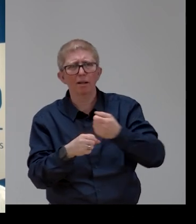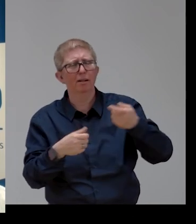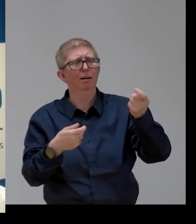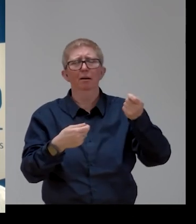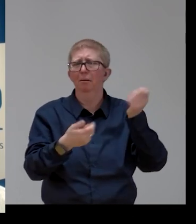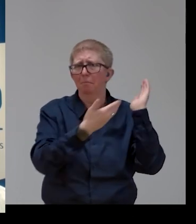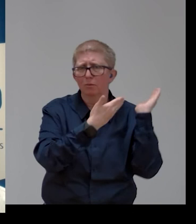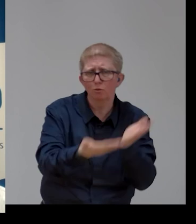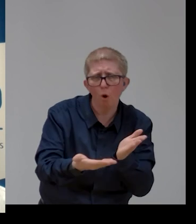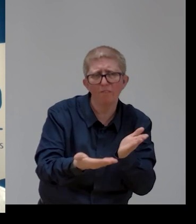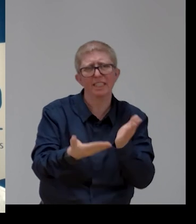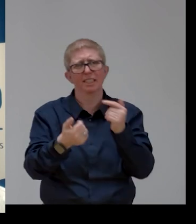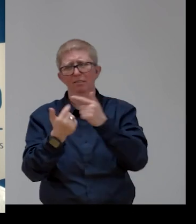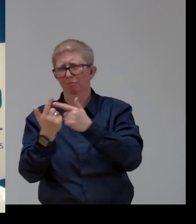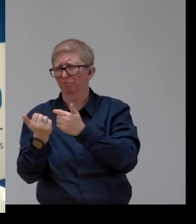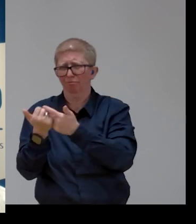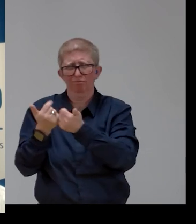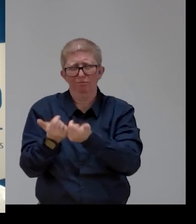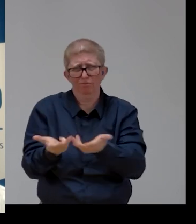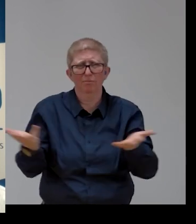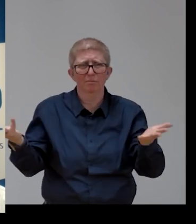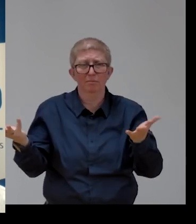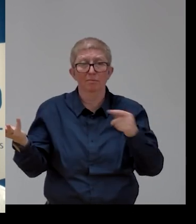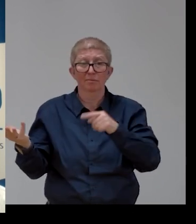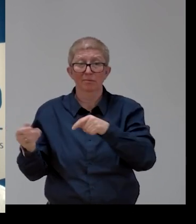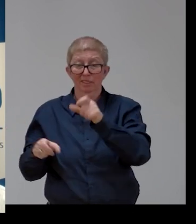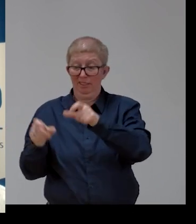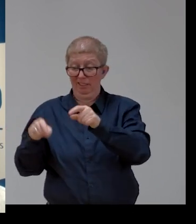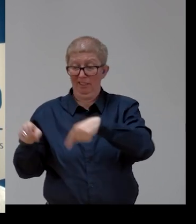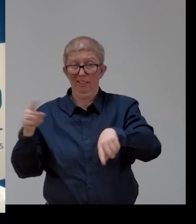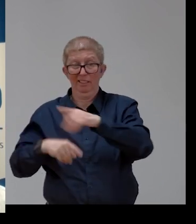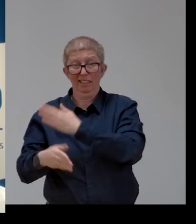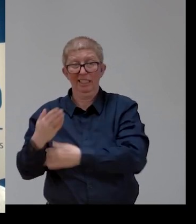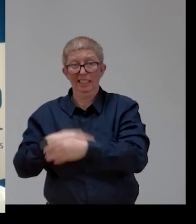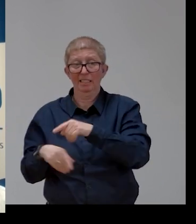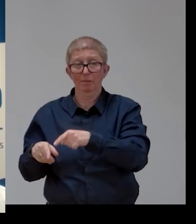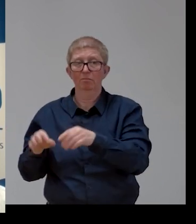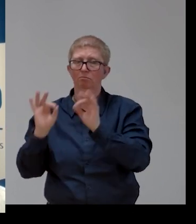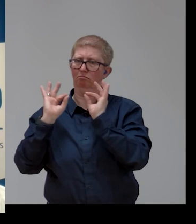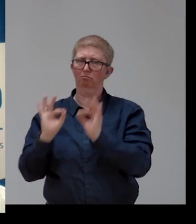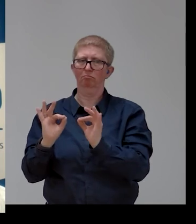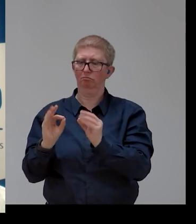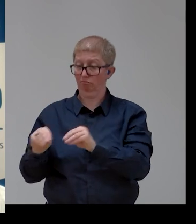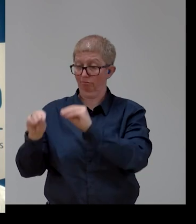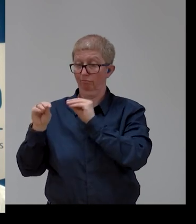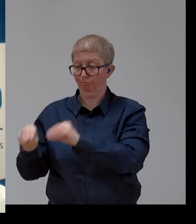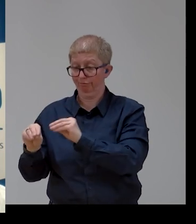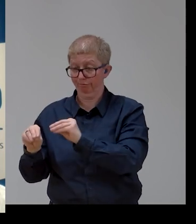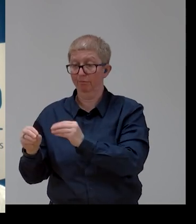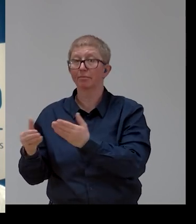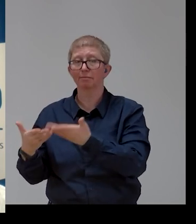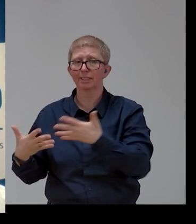We also need to make sure that people with disabilities have the right skills, and workplace learning is key to that indeed.